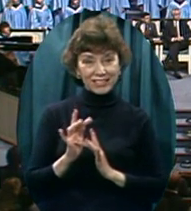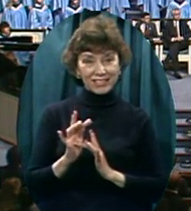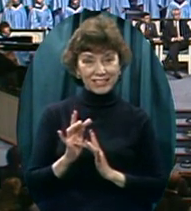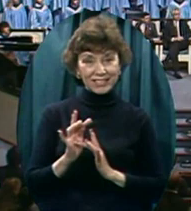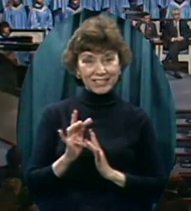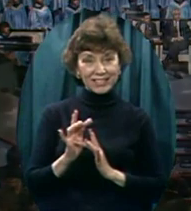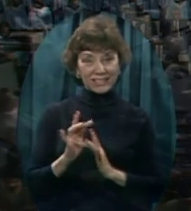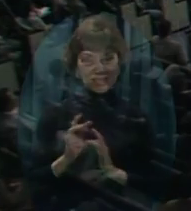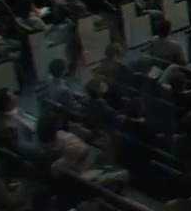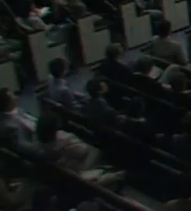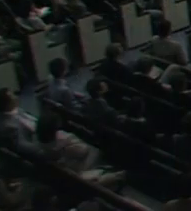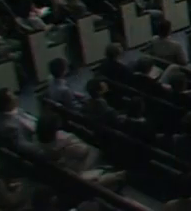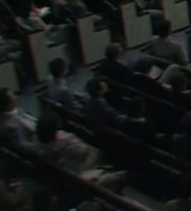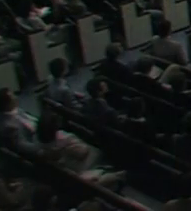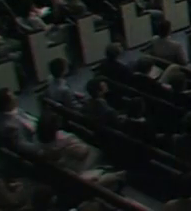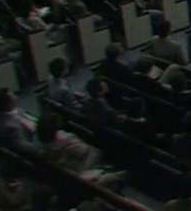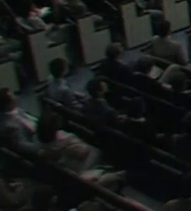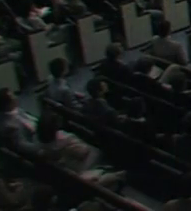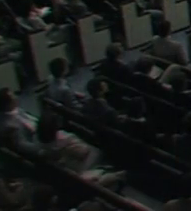Amen. Amen.